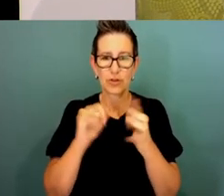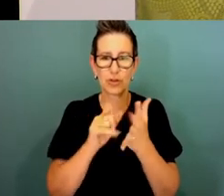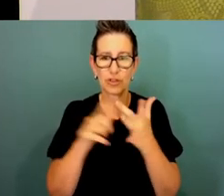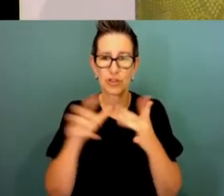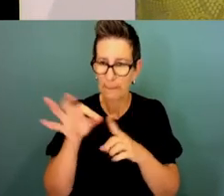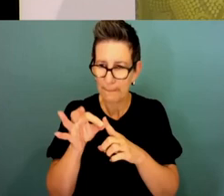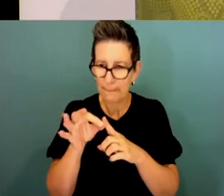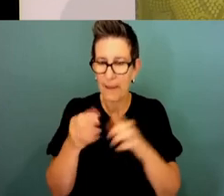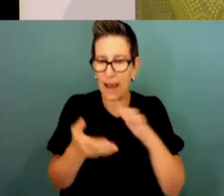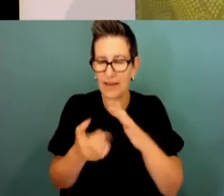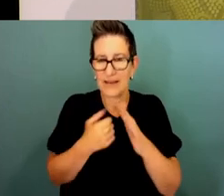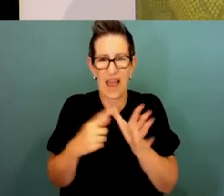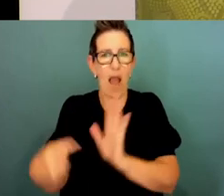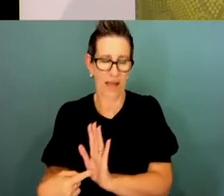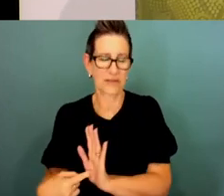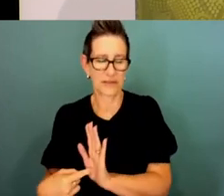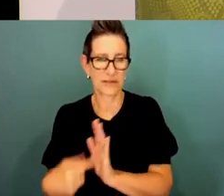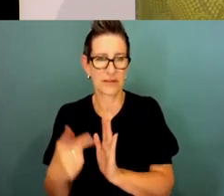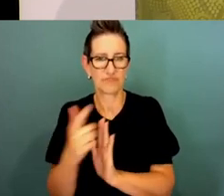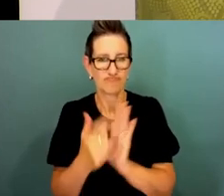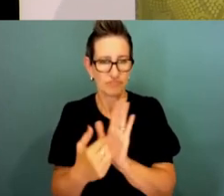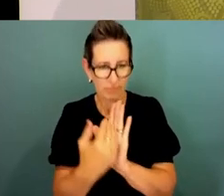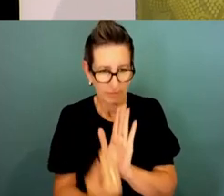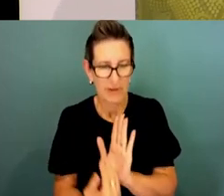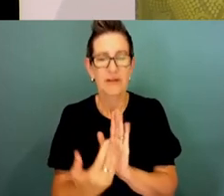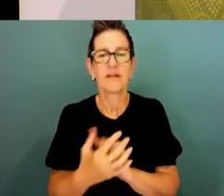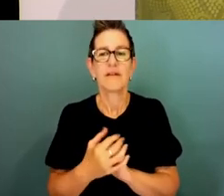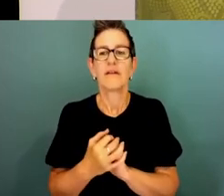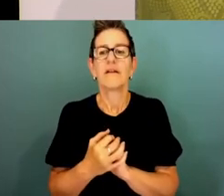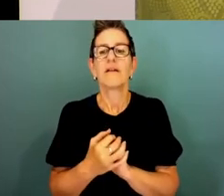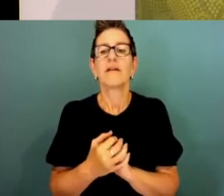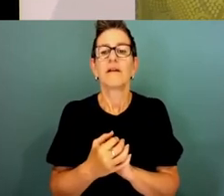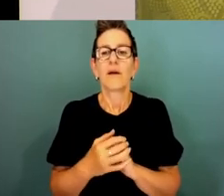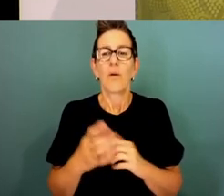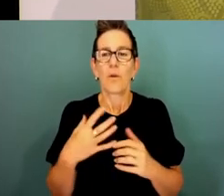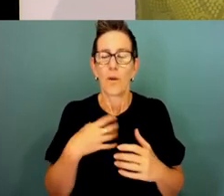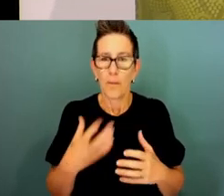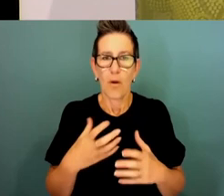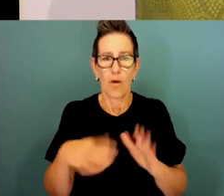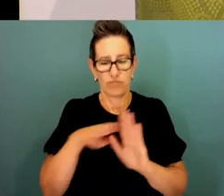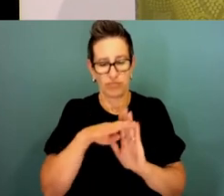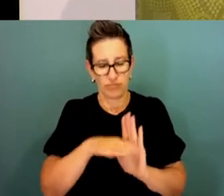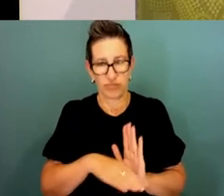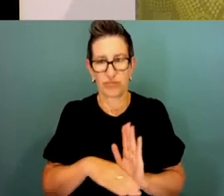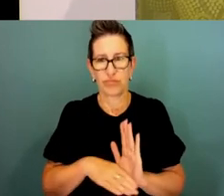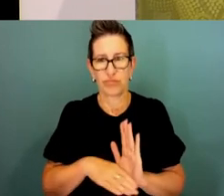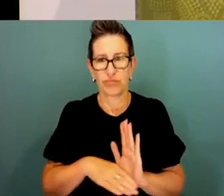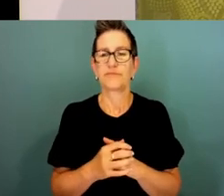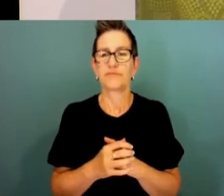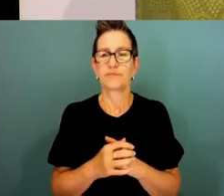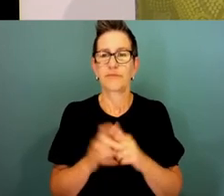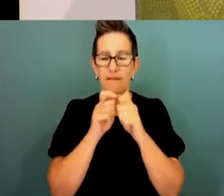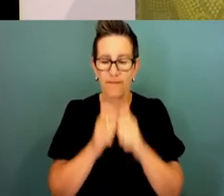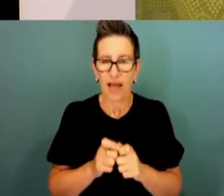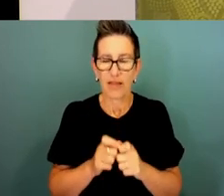with the public will follow to establish a purpose statement for the APS. This will unite the service and support you to connect to your role as